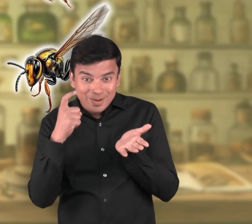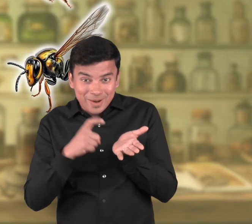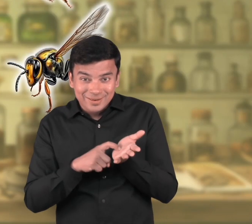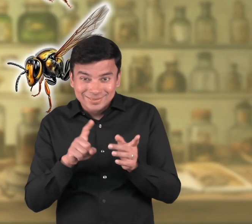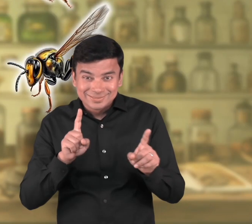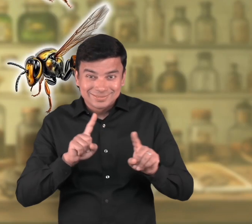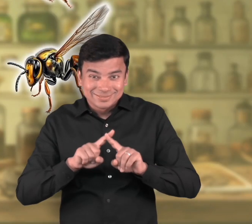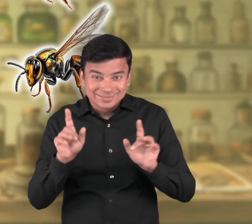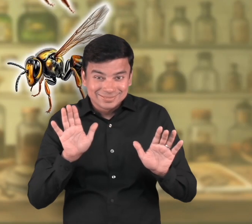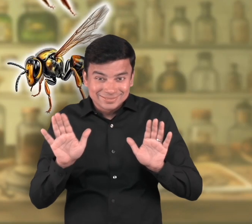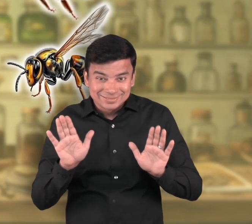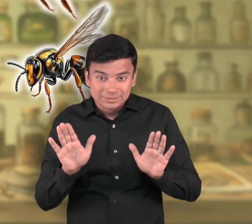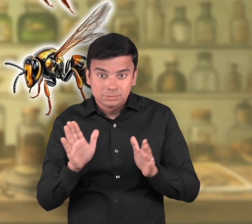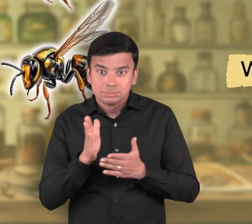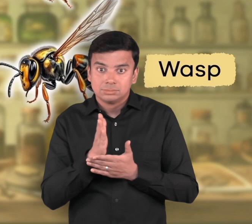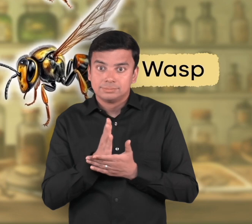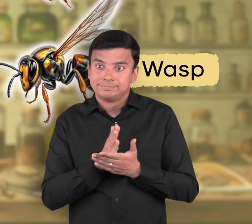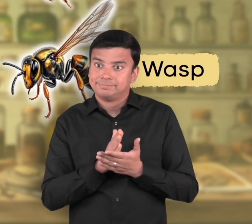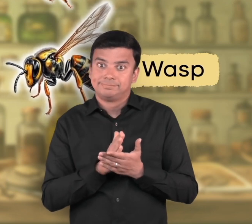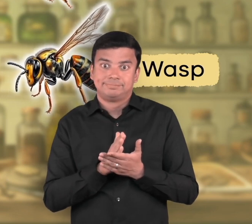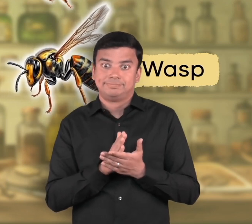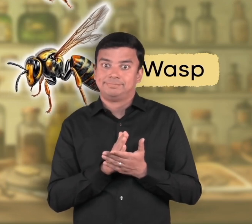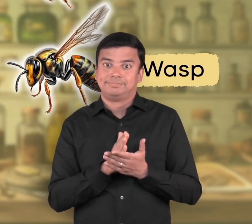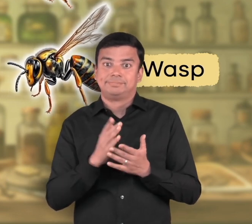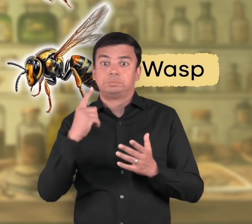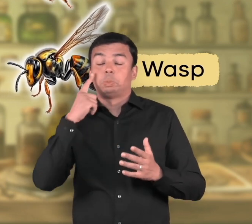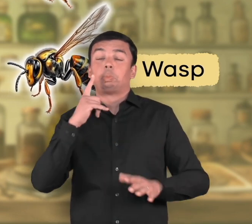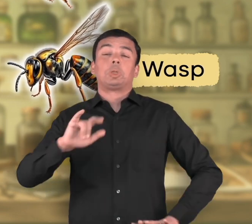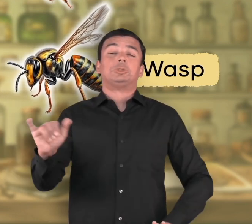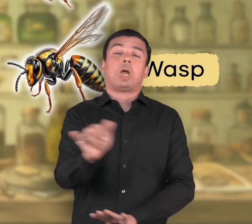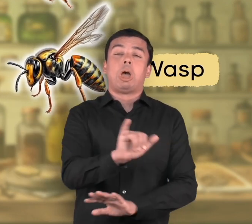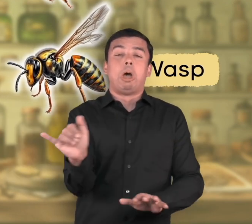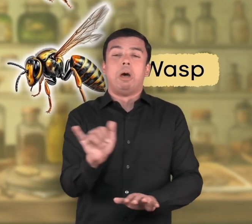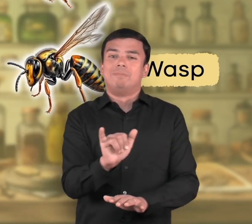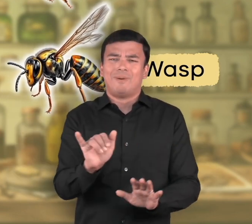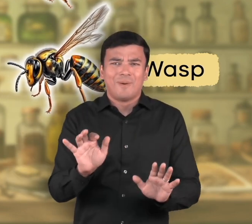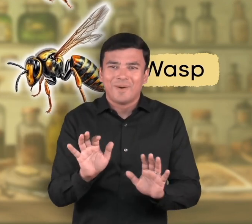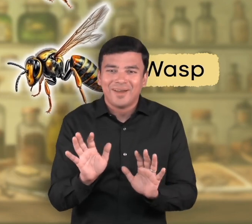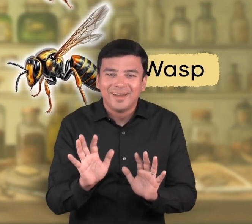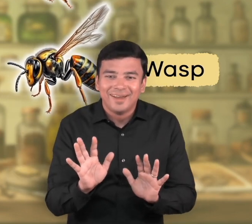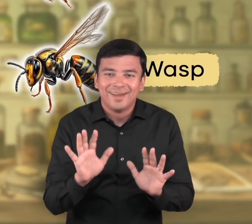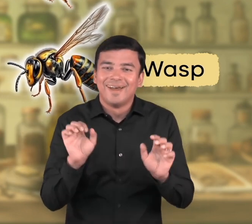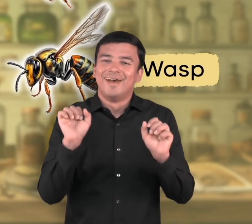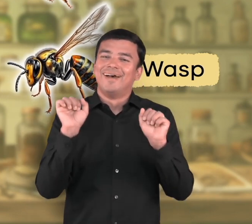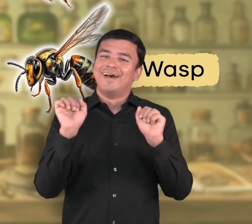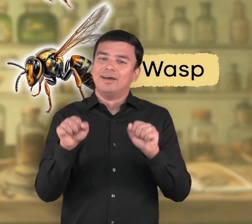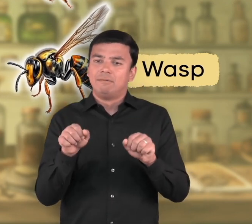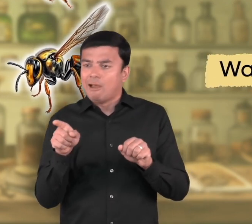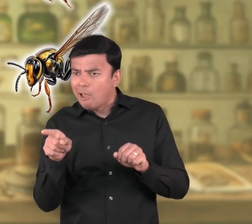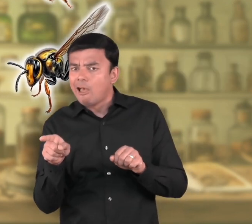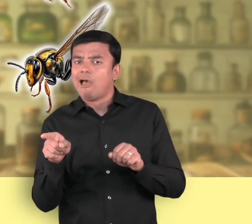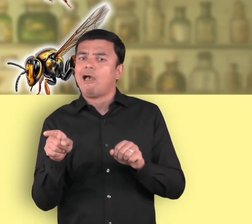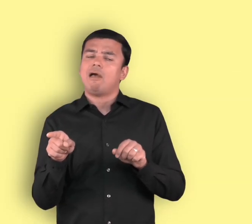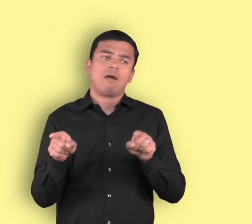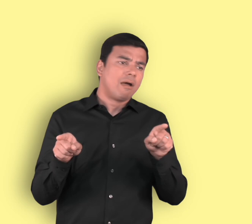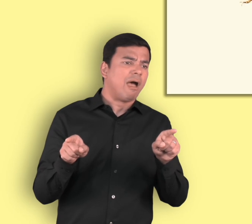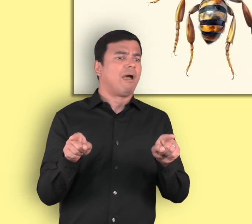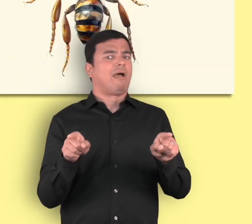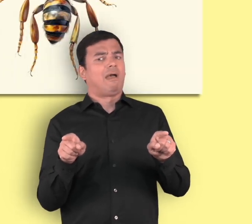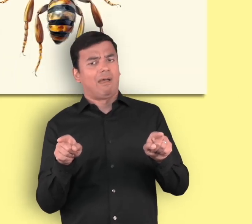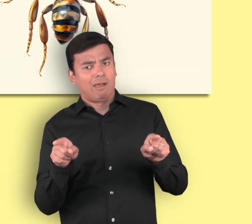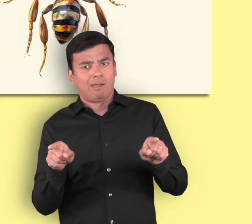tell the difference between a bee and a wasp. But there are a few ways you can try to differentiate between them.